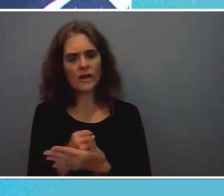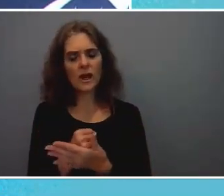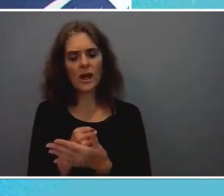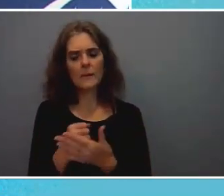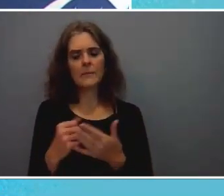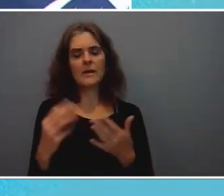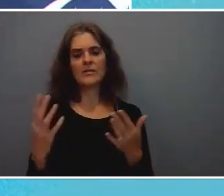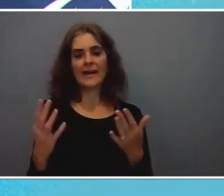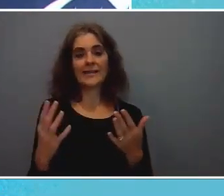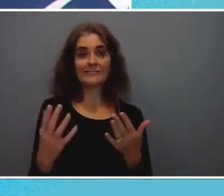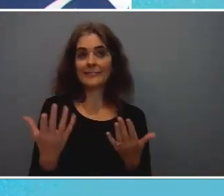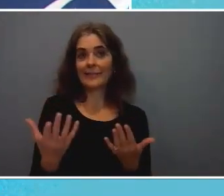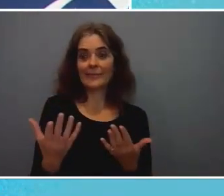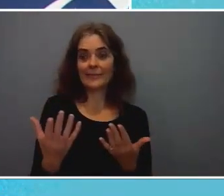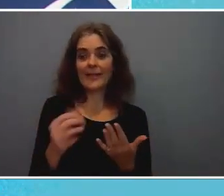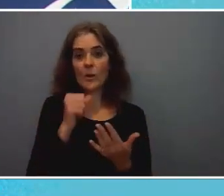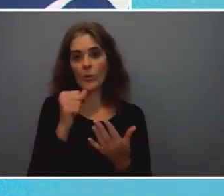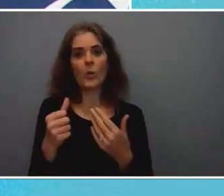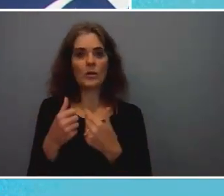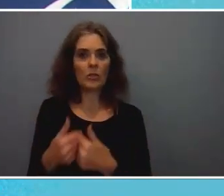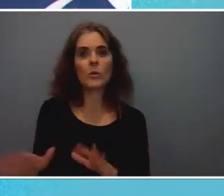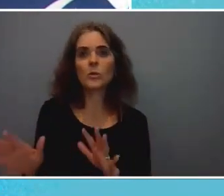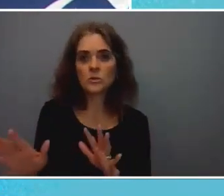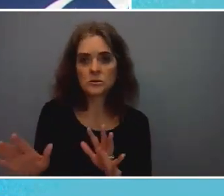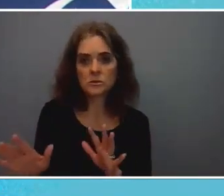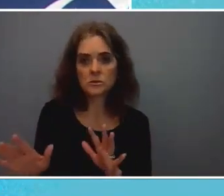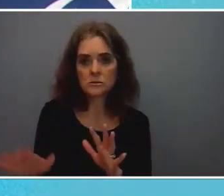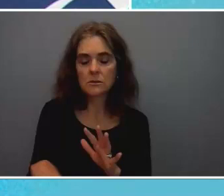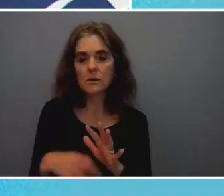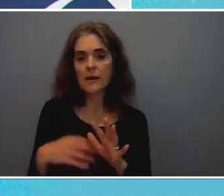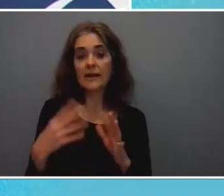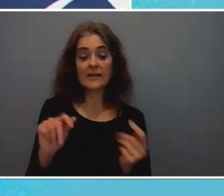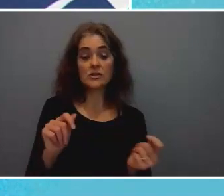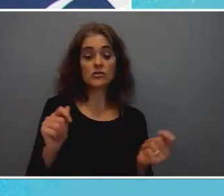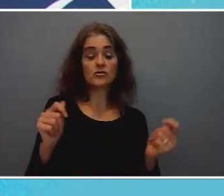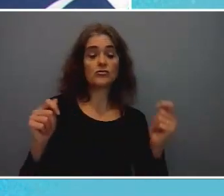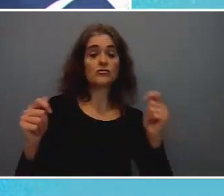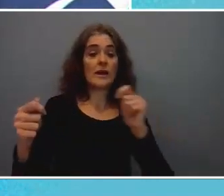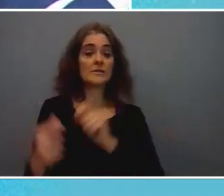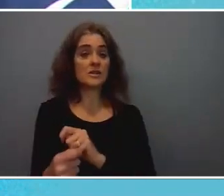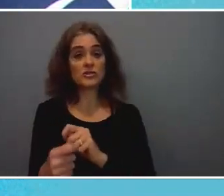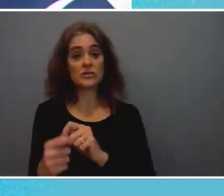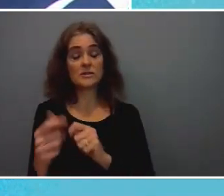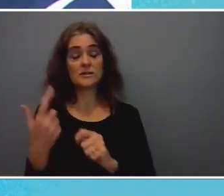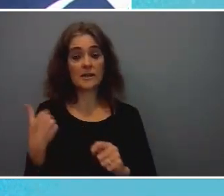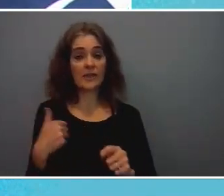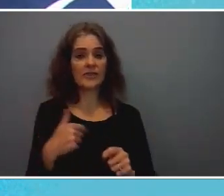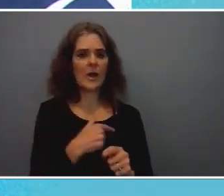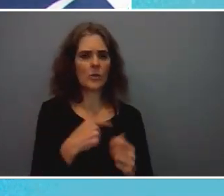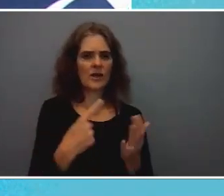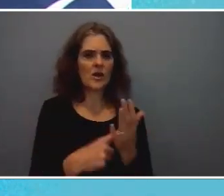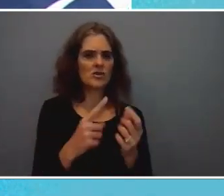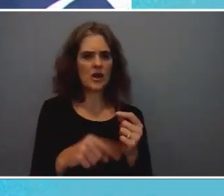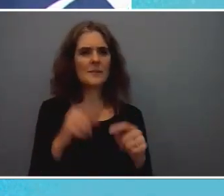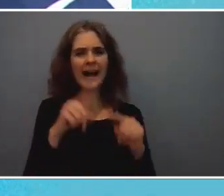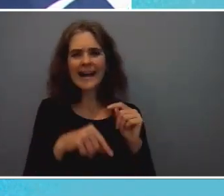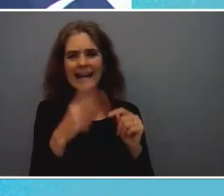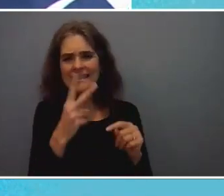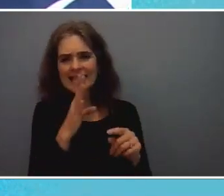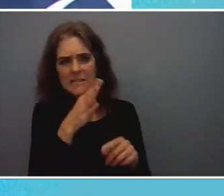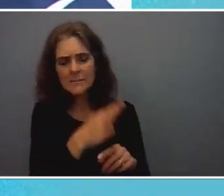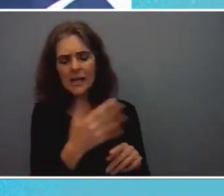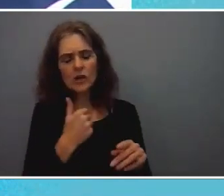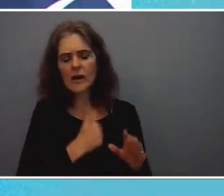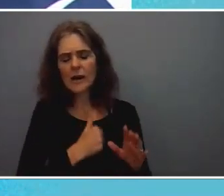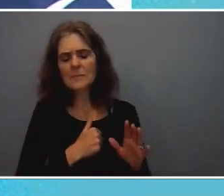to lose in these transitions um that we are talking about and i'm sorry i can't see this the speaker from here